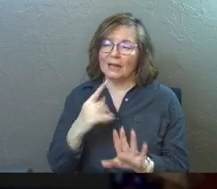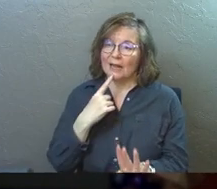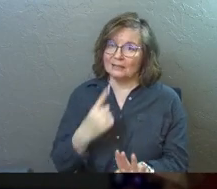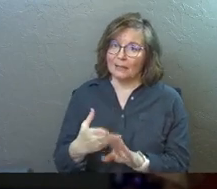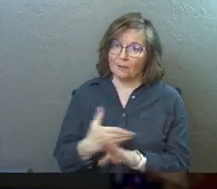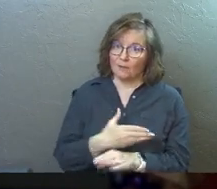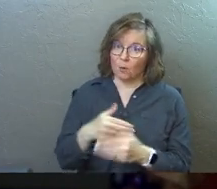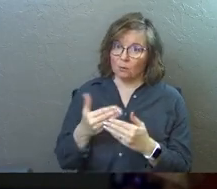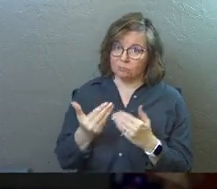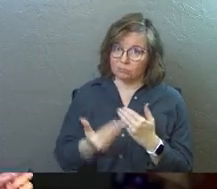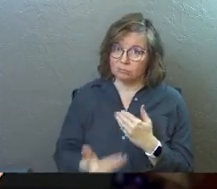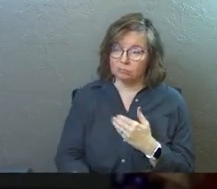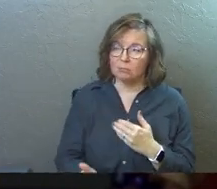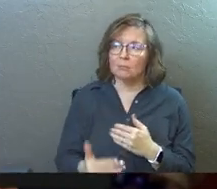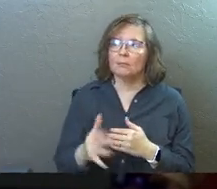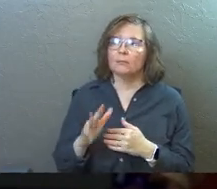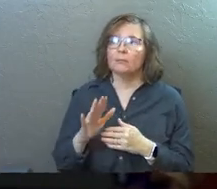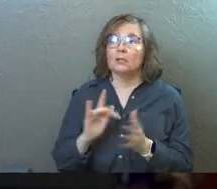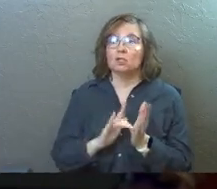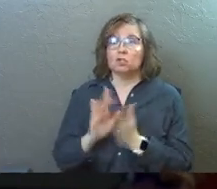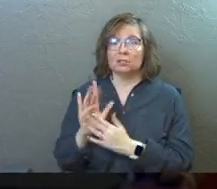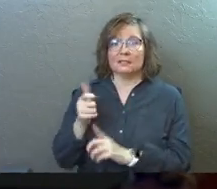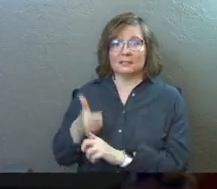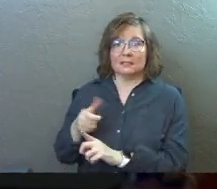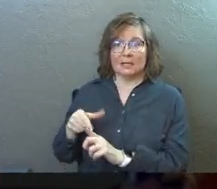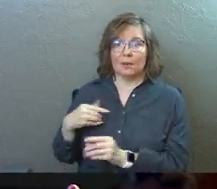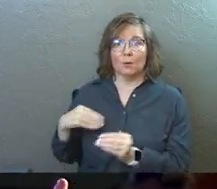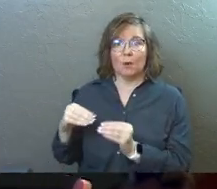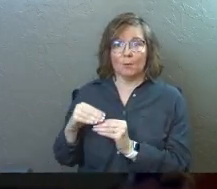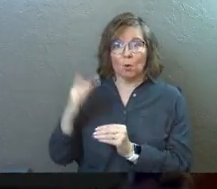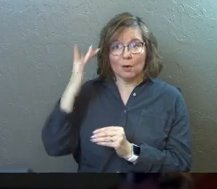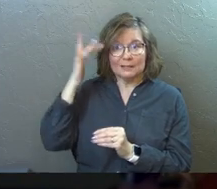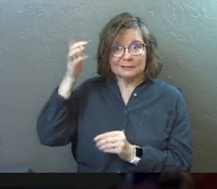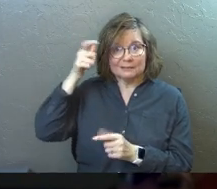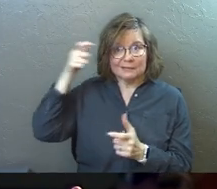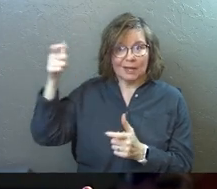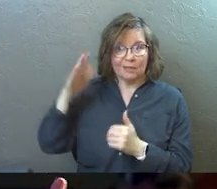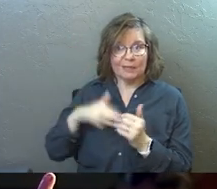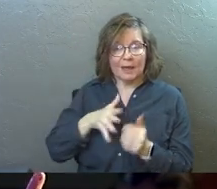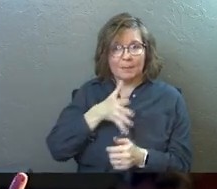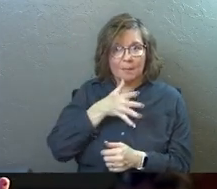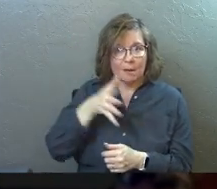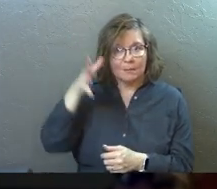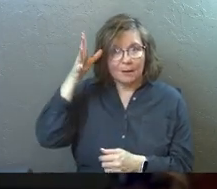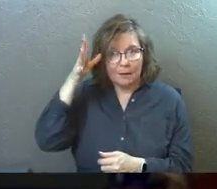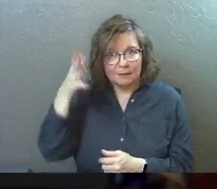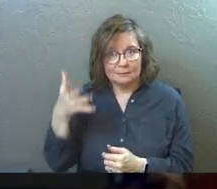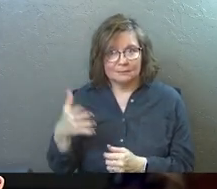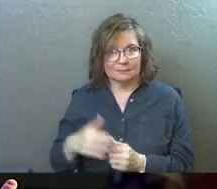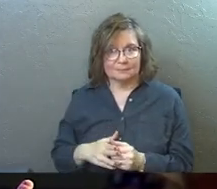I just say before we go any further that Jesus was more intelligent than his mom and dad. dad.